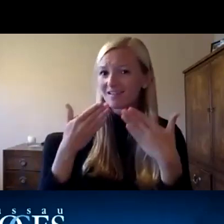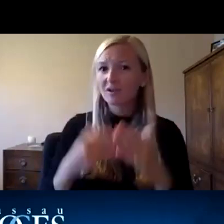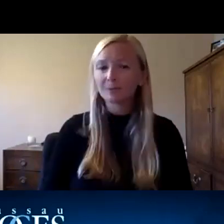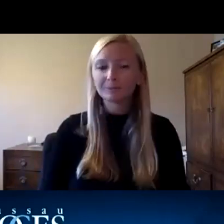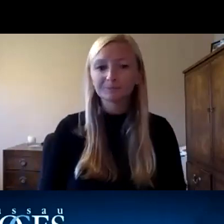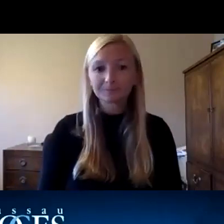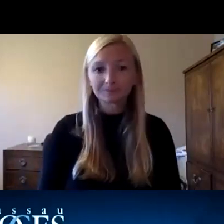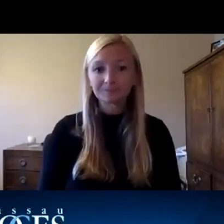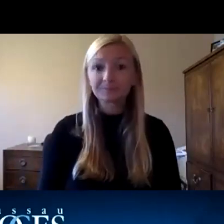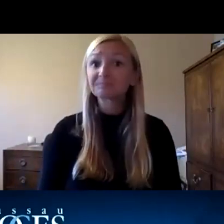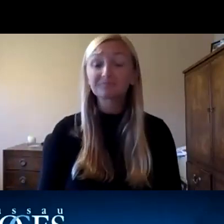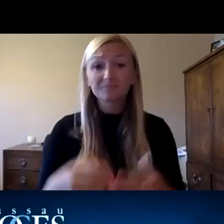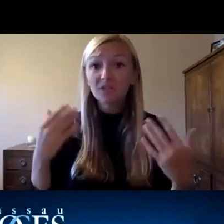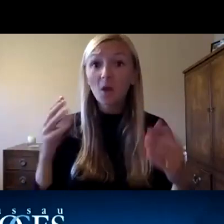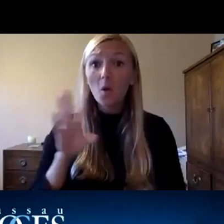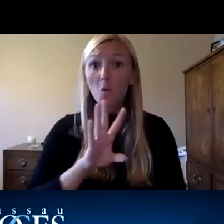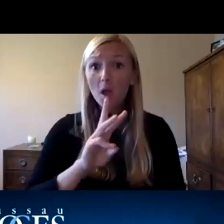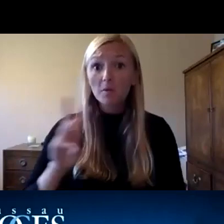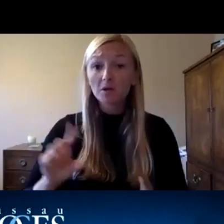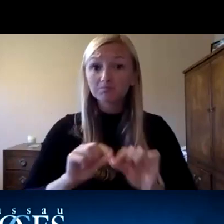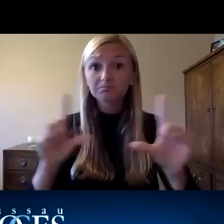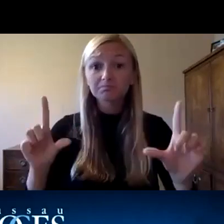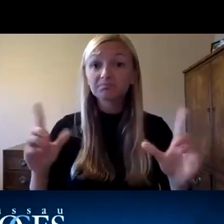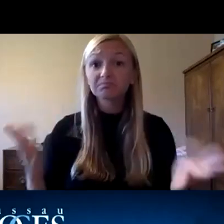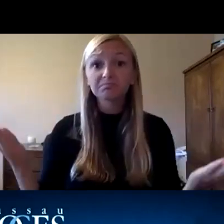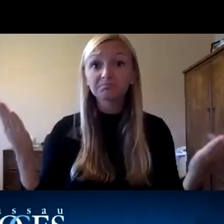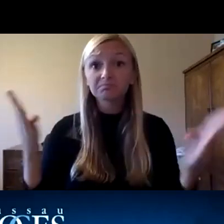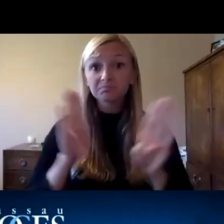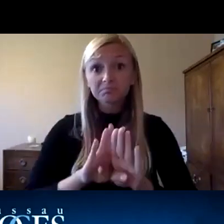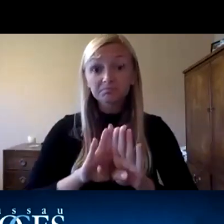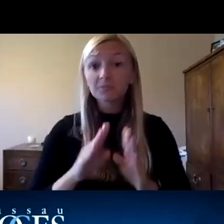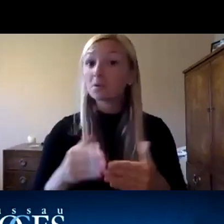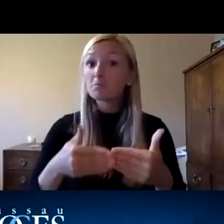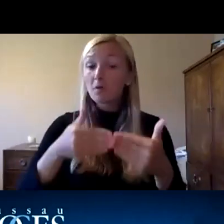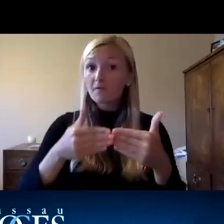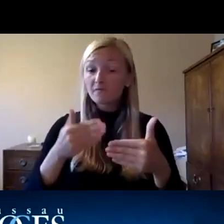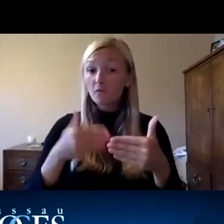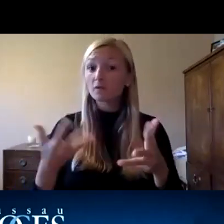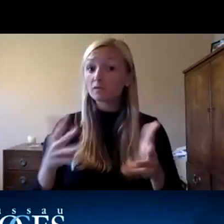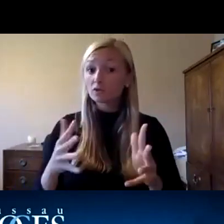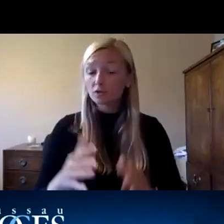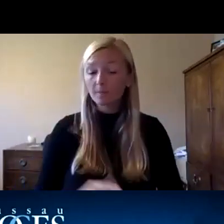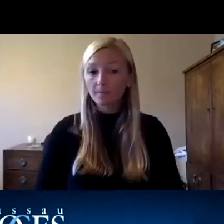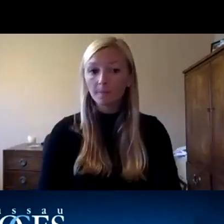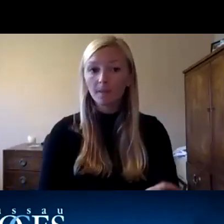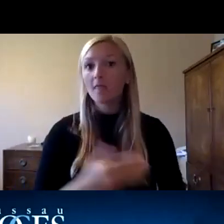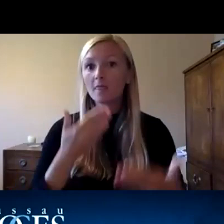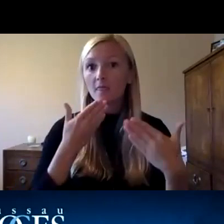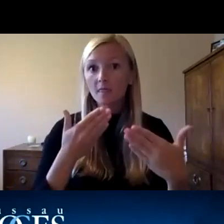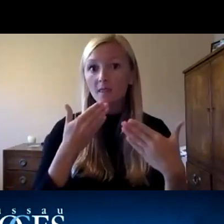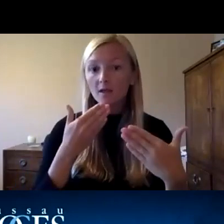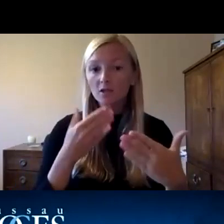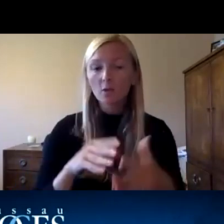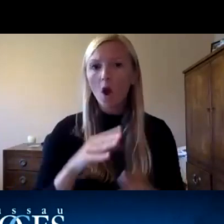um so that concludes our webinar presentation uh but before we end today's session uh first a very special thank you to our